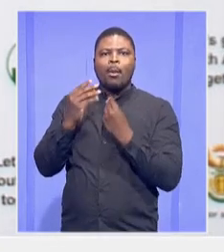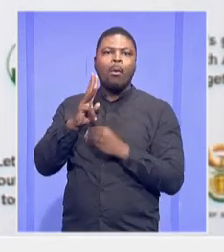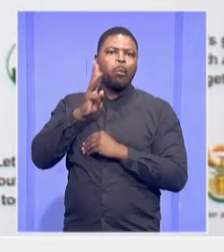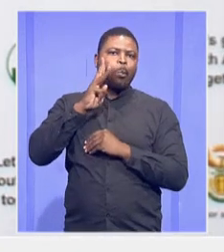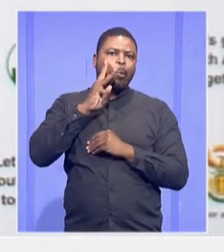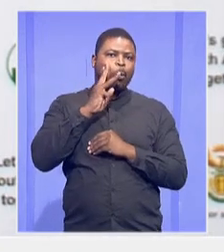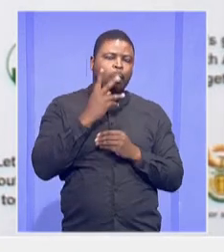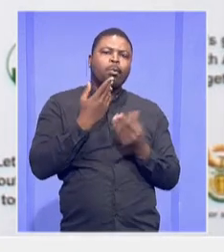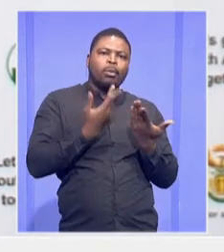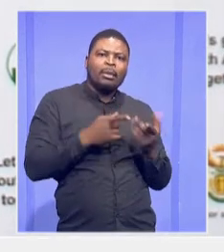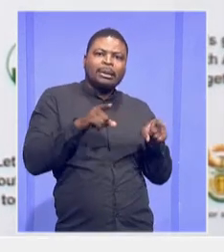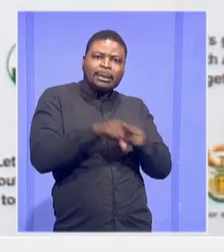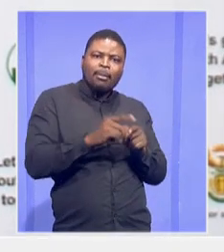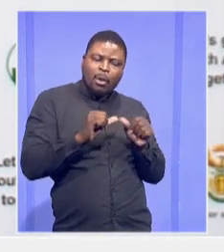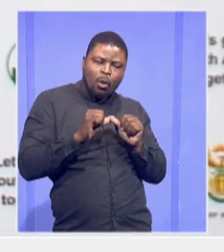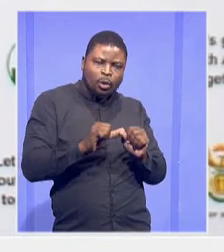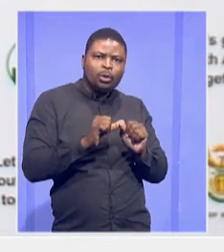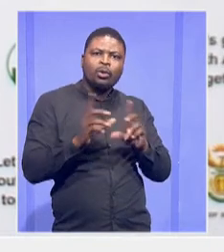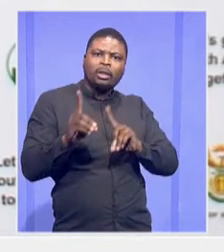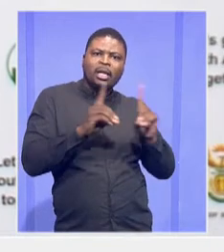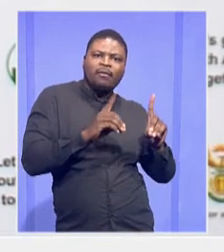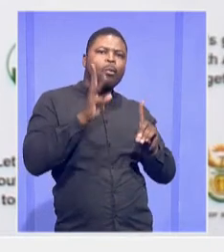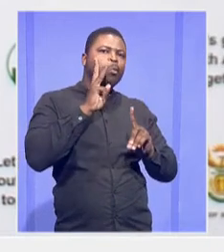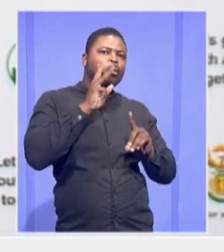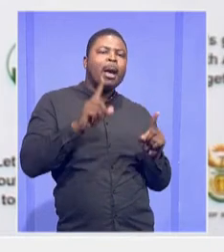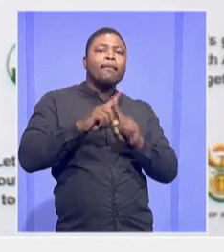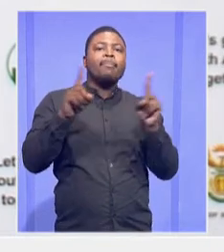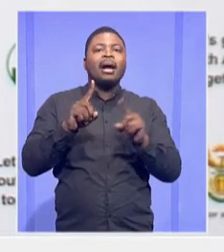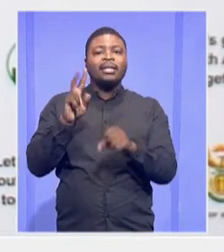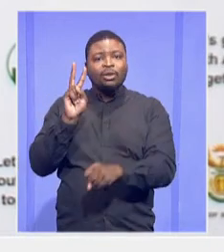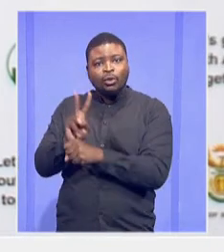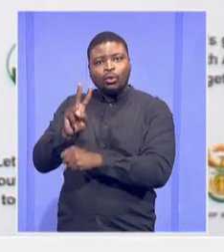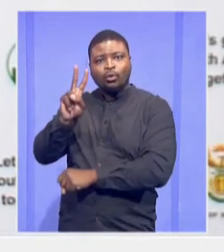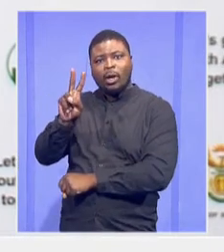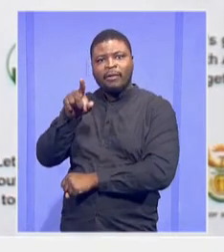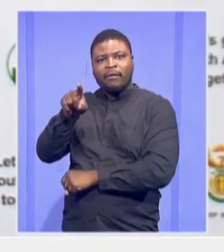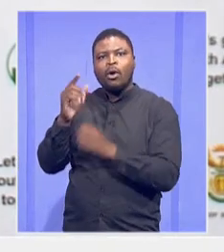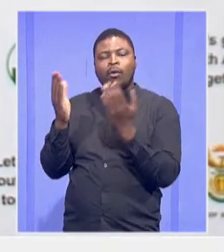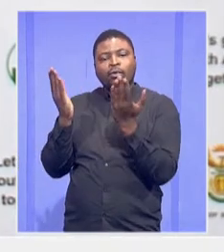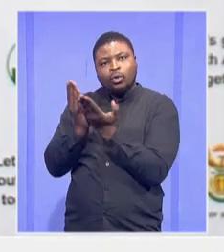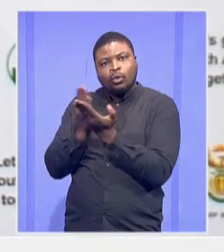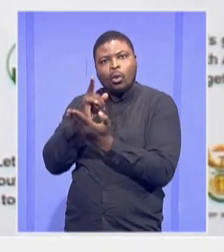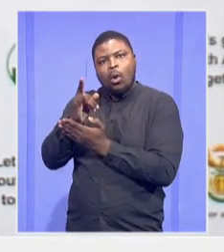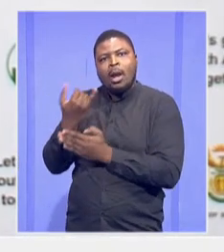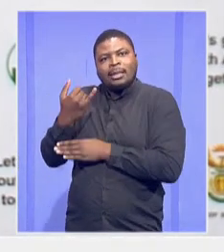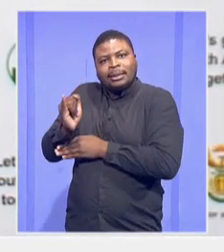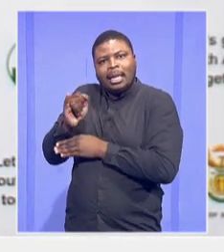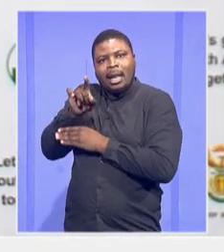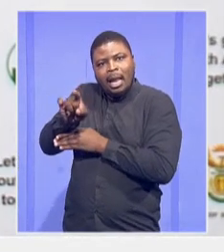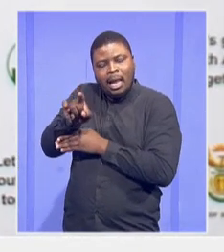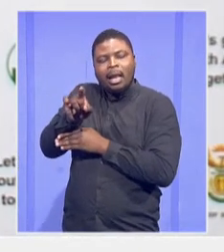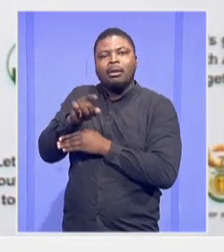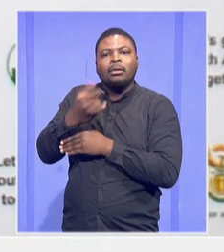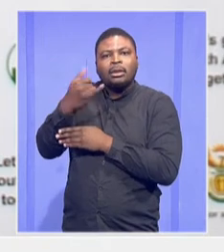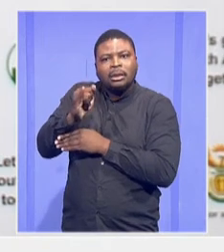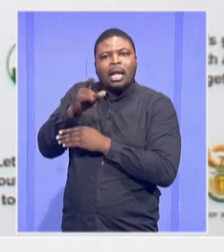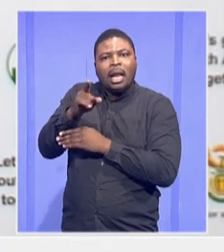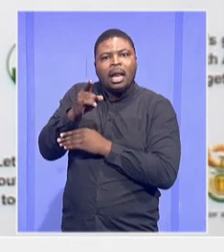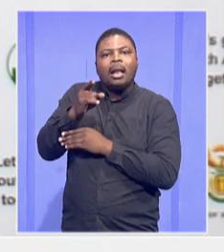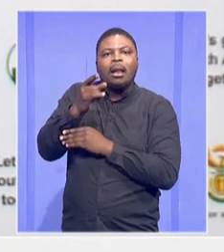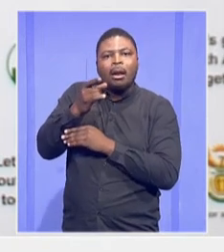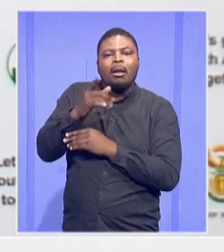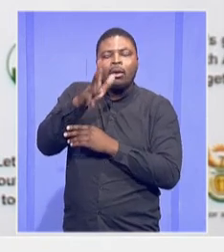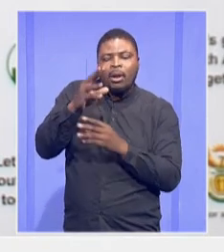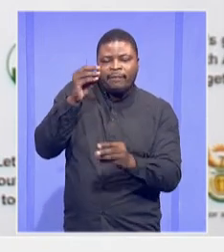continue to receive water. Only 12 are still outstanding, which we are dealing with at the moment. We're showing